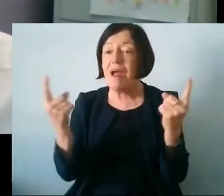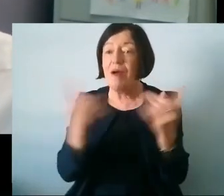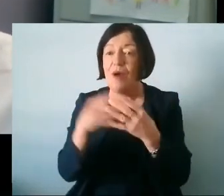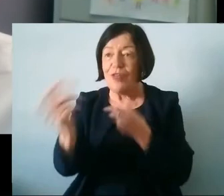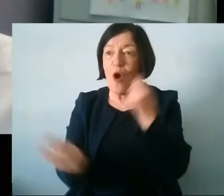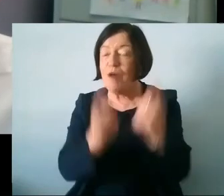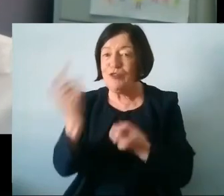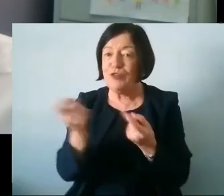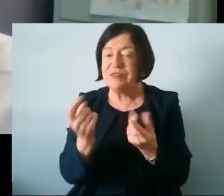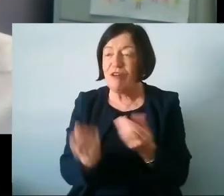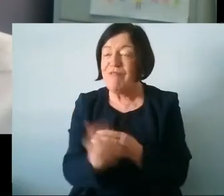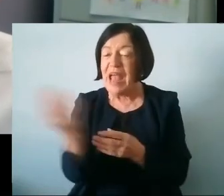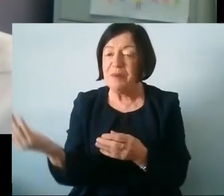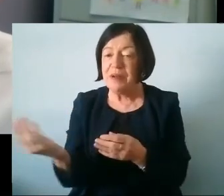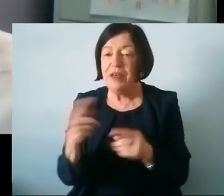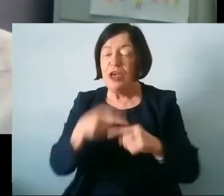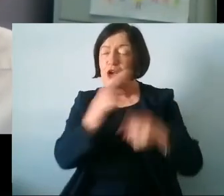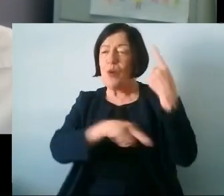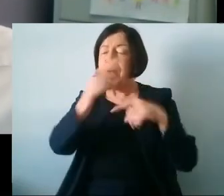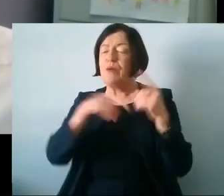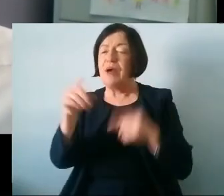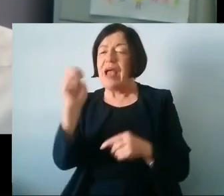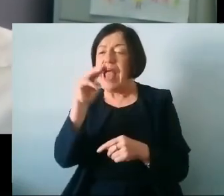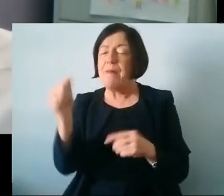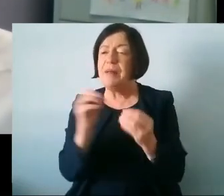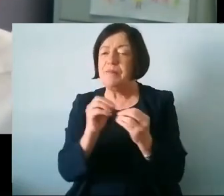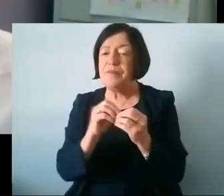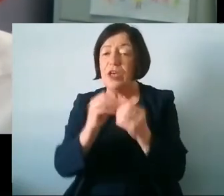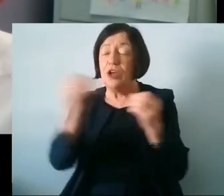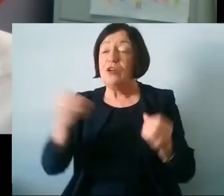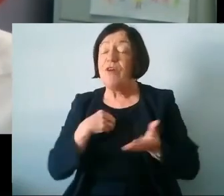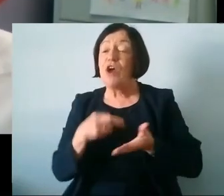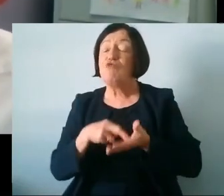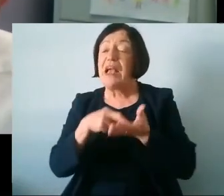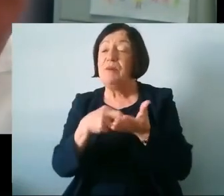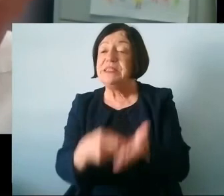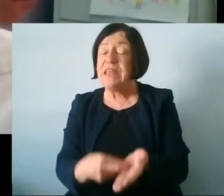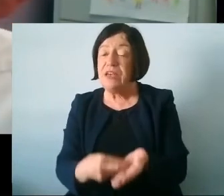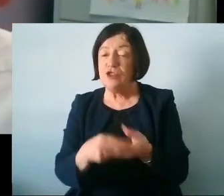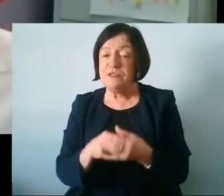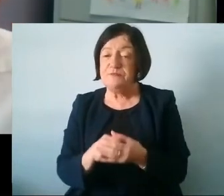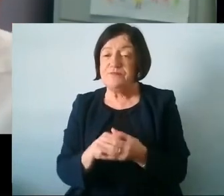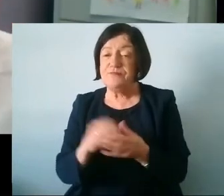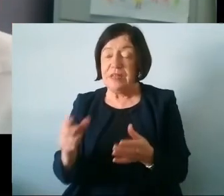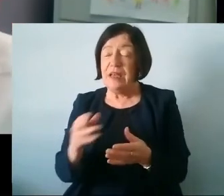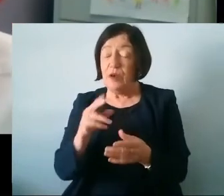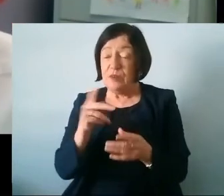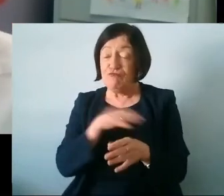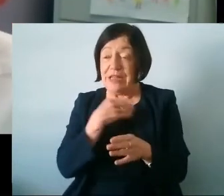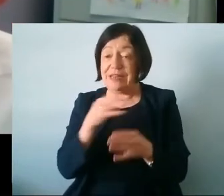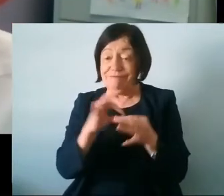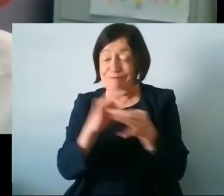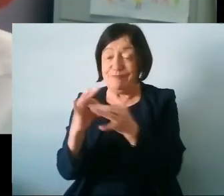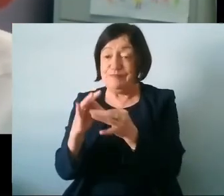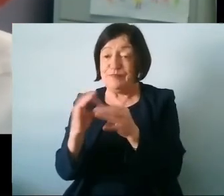are and to go back to something that Emma said as well another of our recommendations uh was uh very much in line with what she's